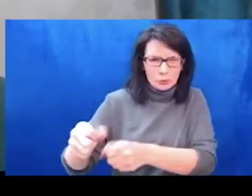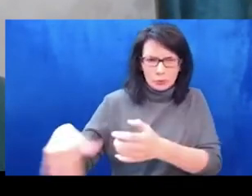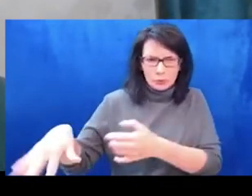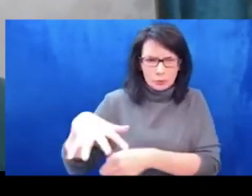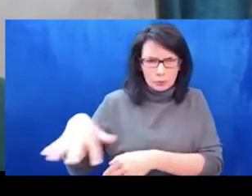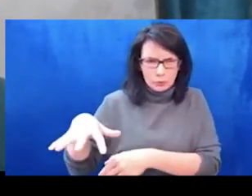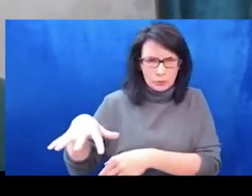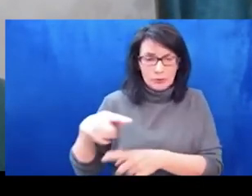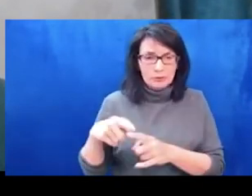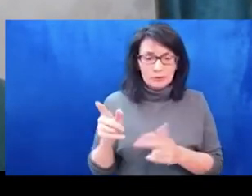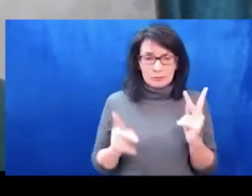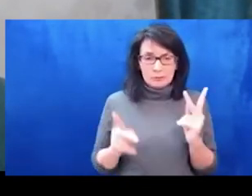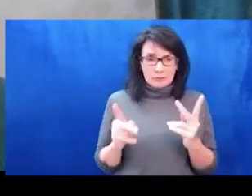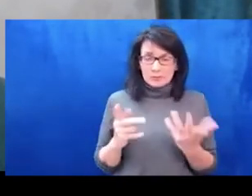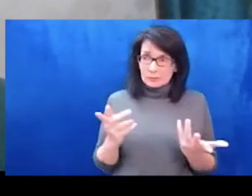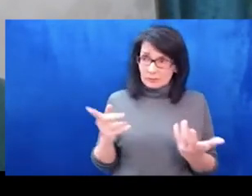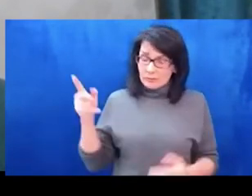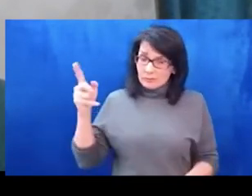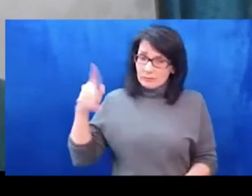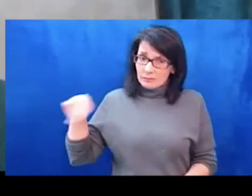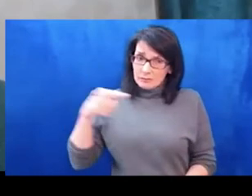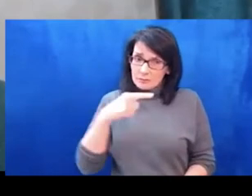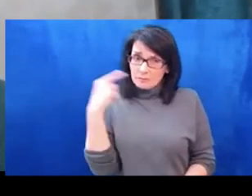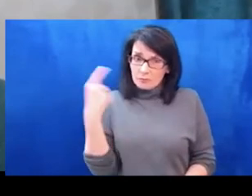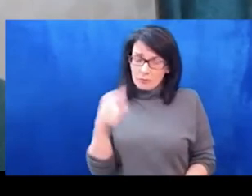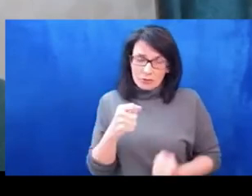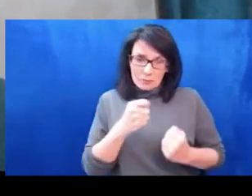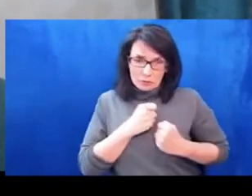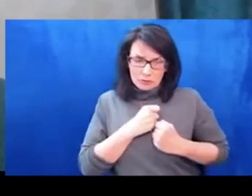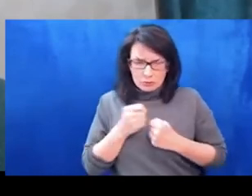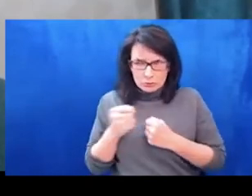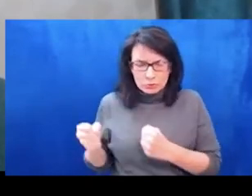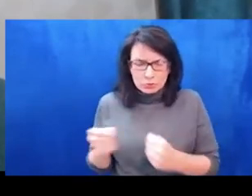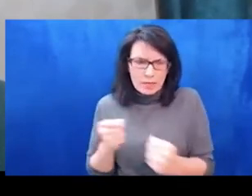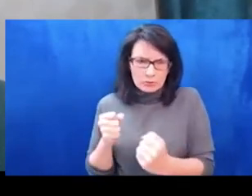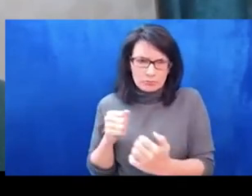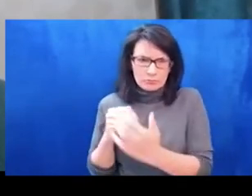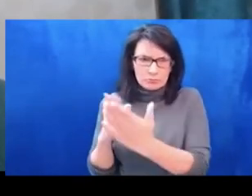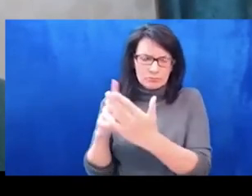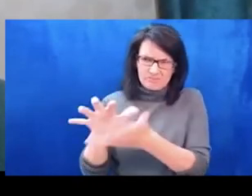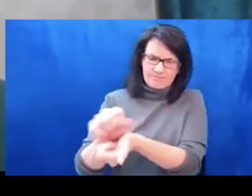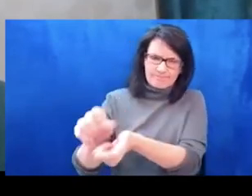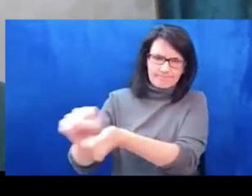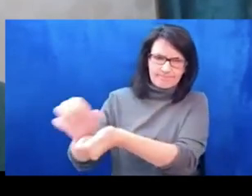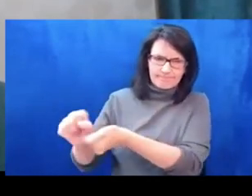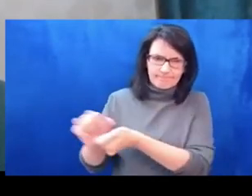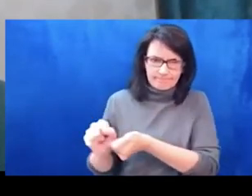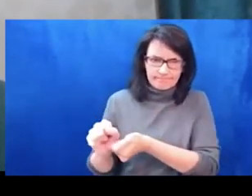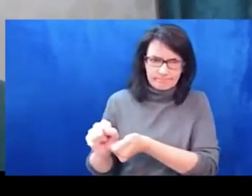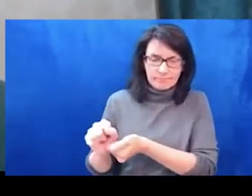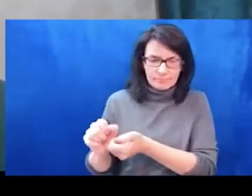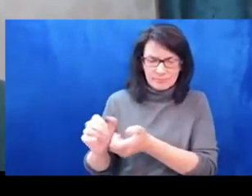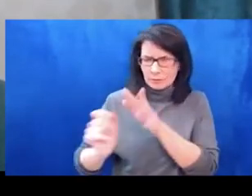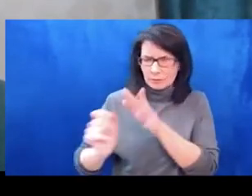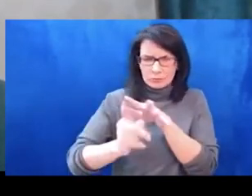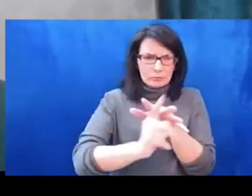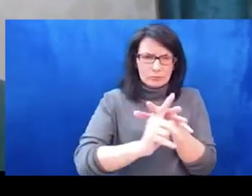Moscow, we didn't know, she explained. The fourth and last point in this